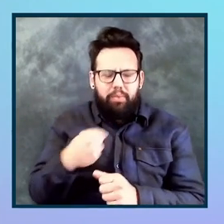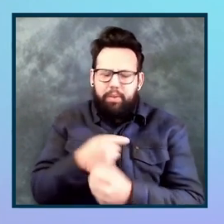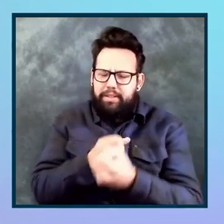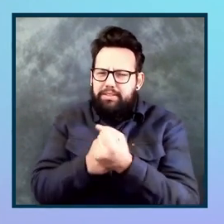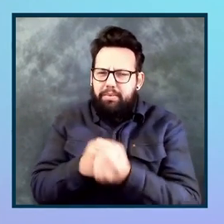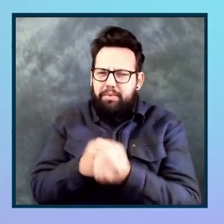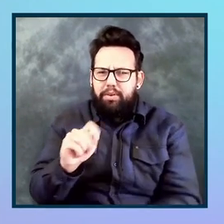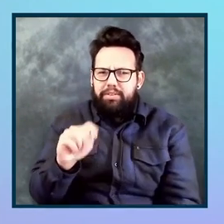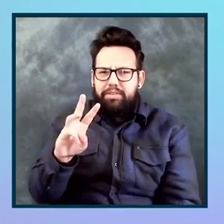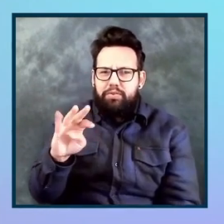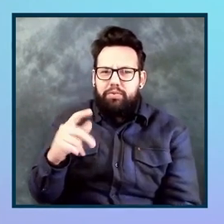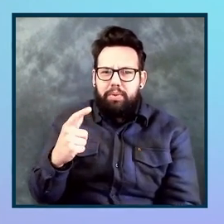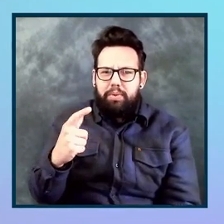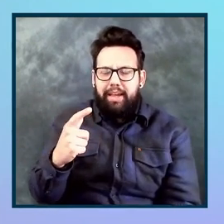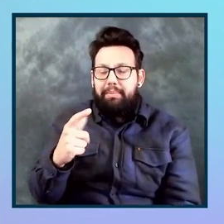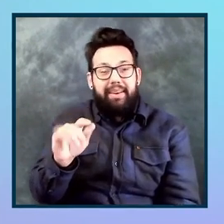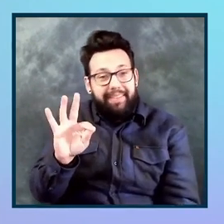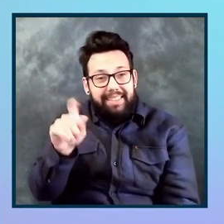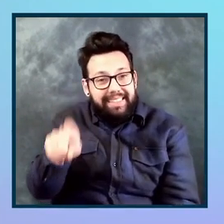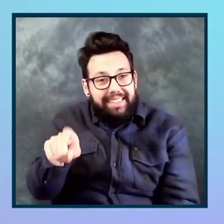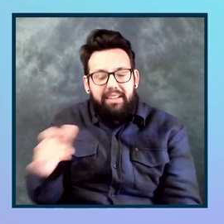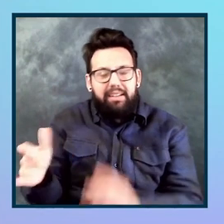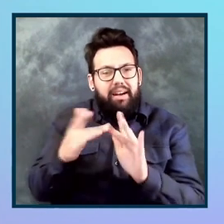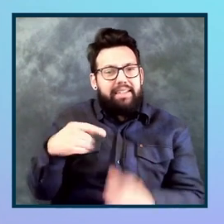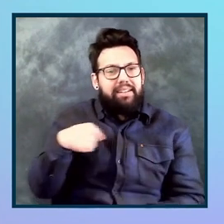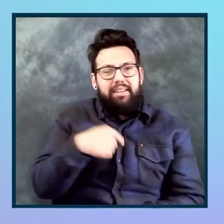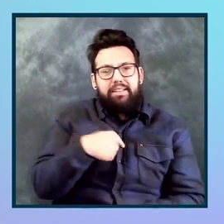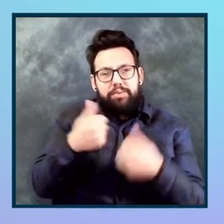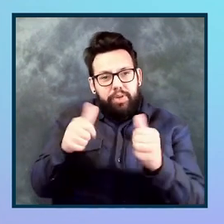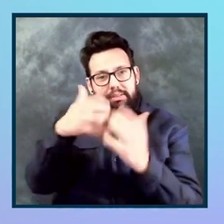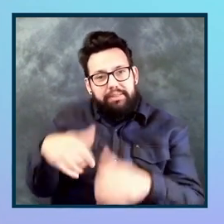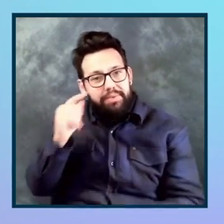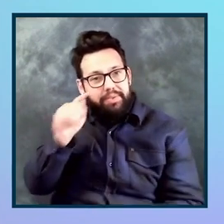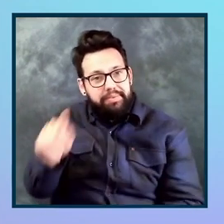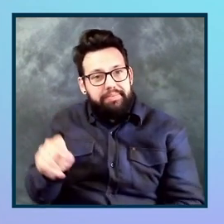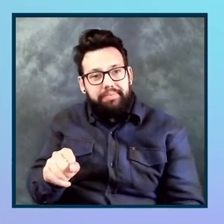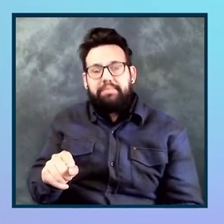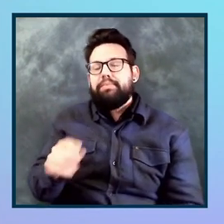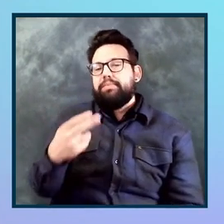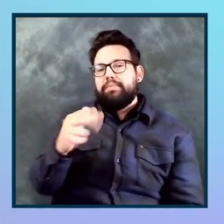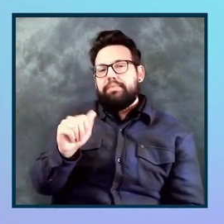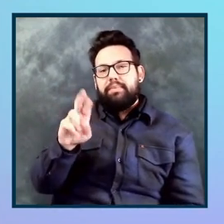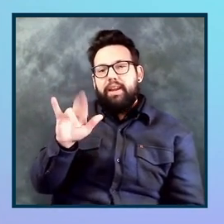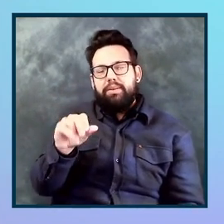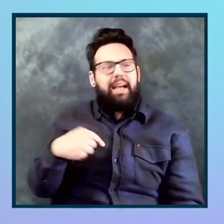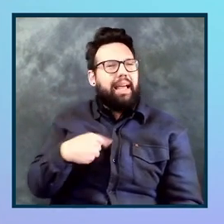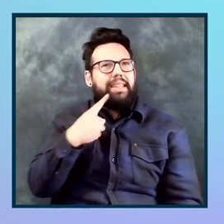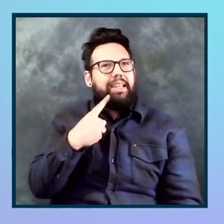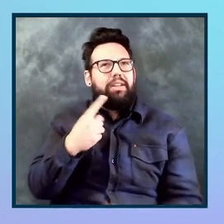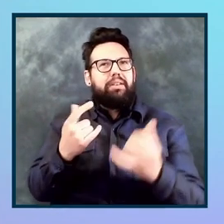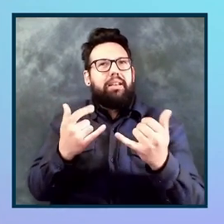again, you know, um, contact us and we'll see what we can do. Awesome. Yeah. think out of the box right now, the linter is doing,